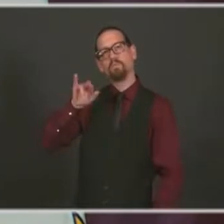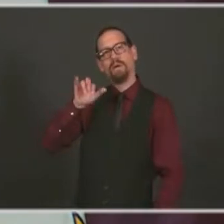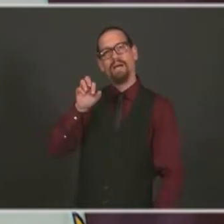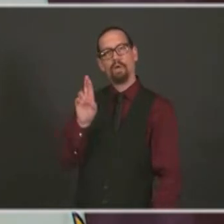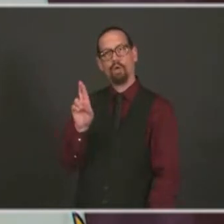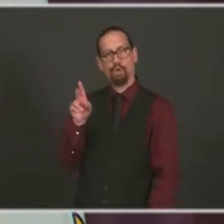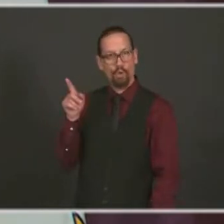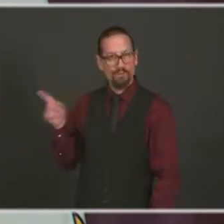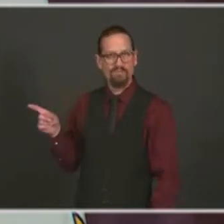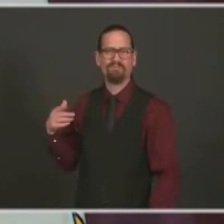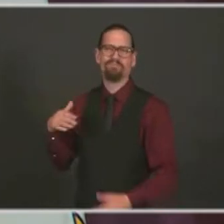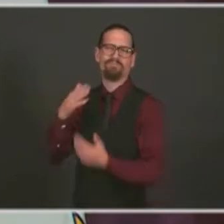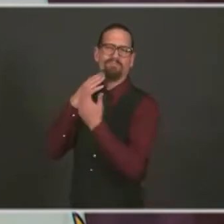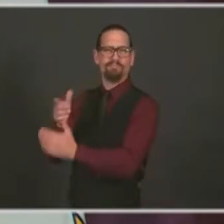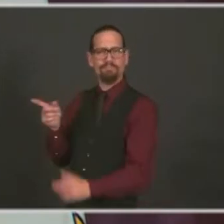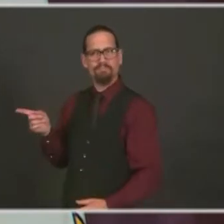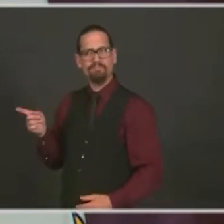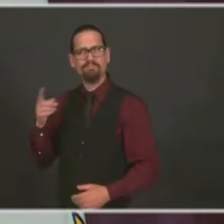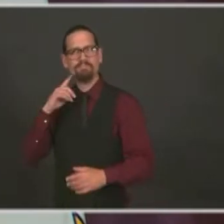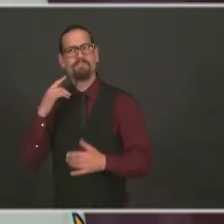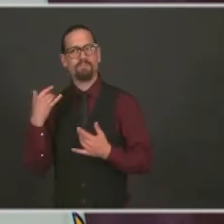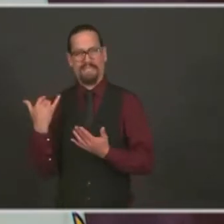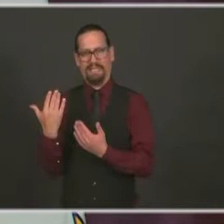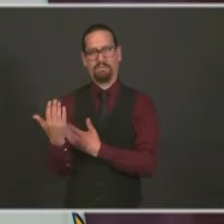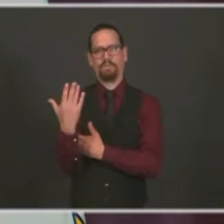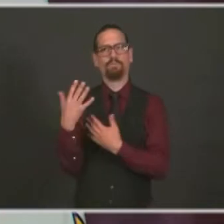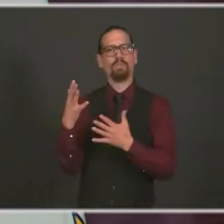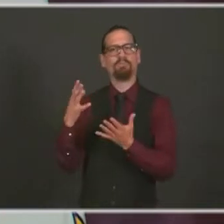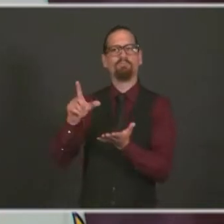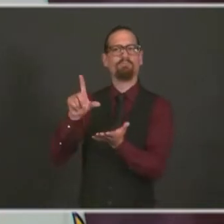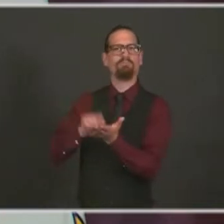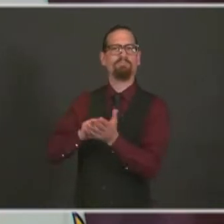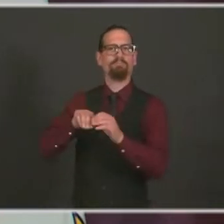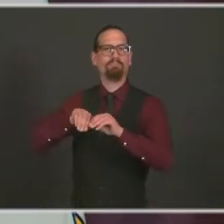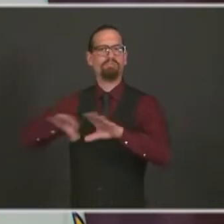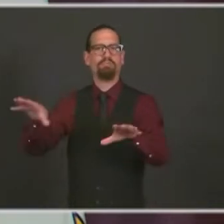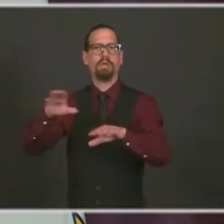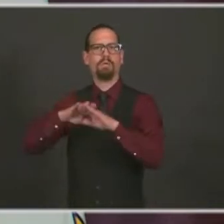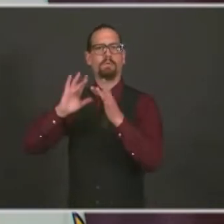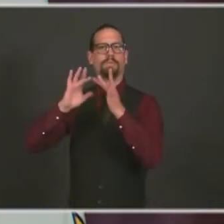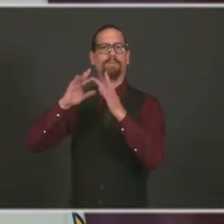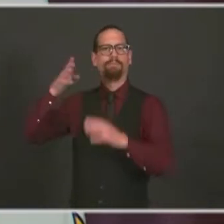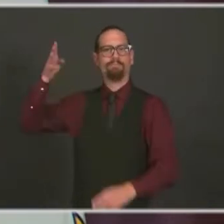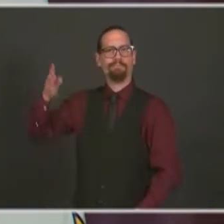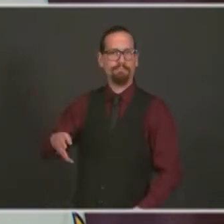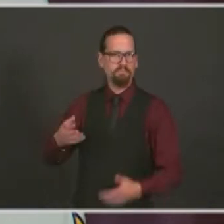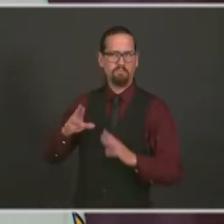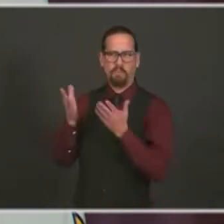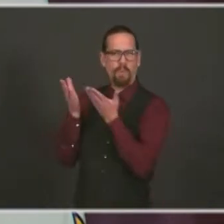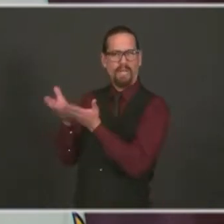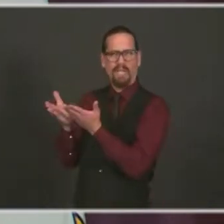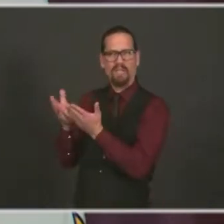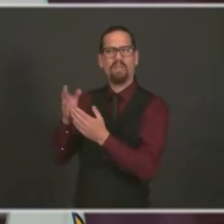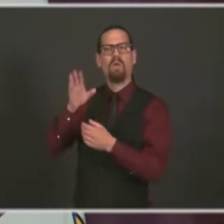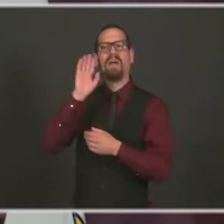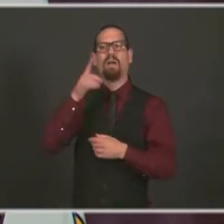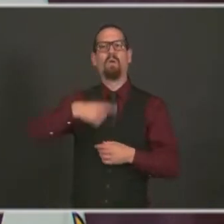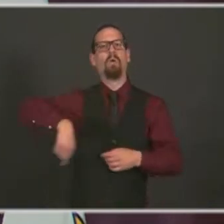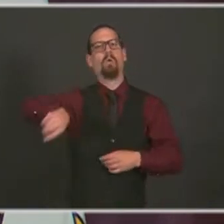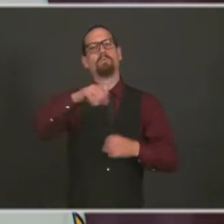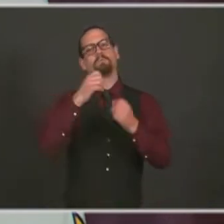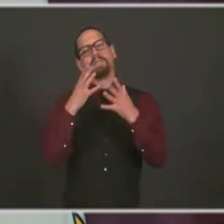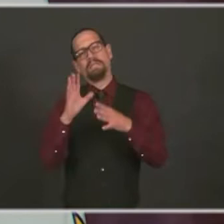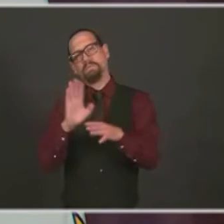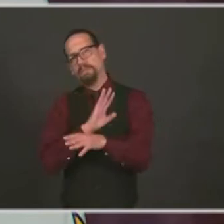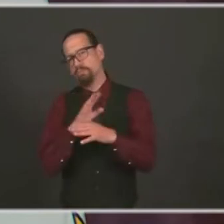out this morning. All the details are on the Commerce website. I know businesses are really struggling. The Take It Outside initiative has been a big